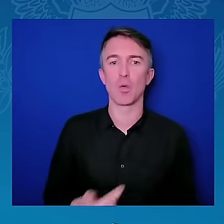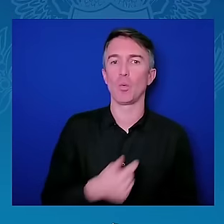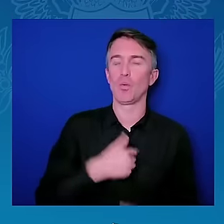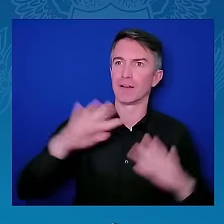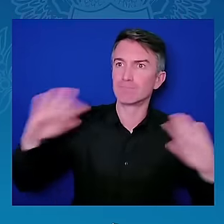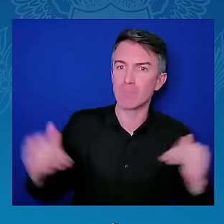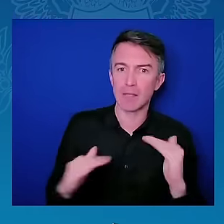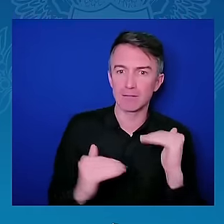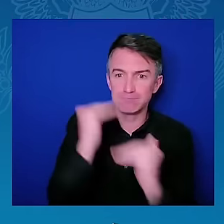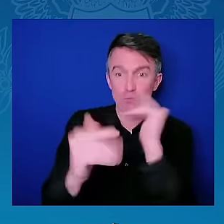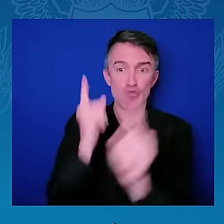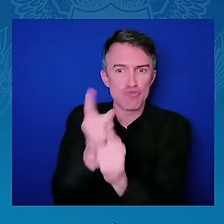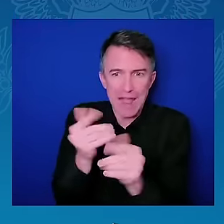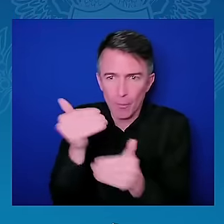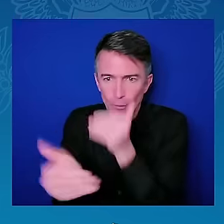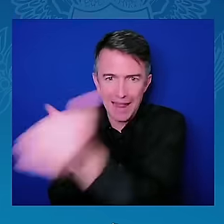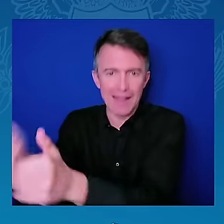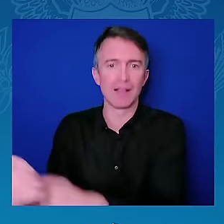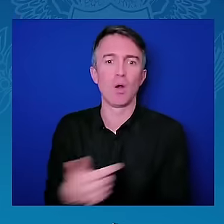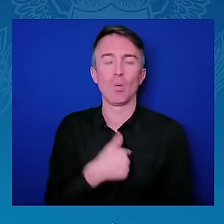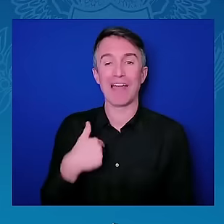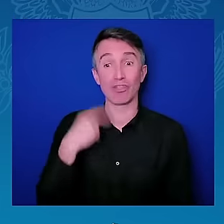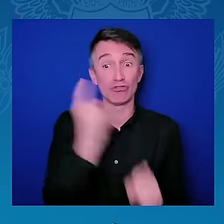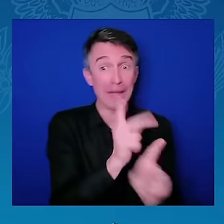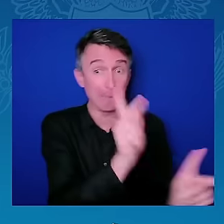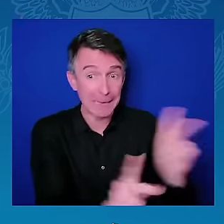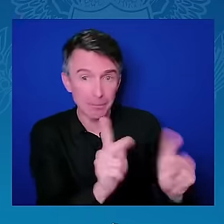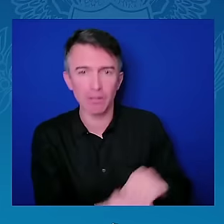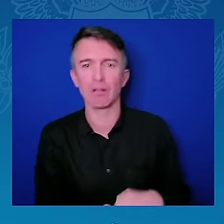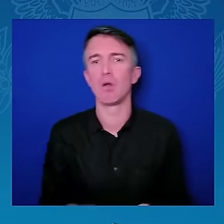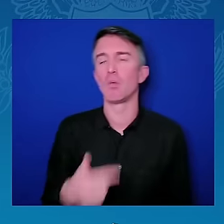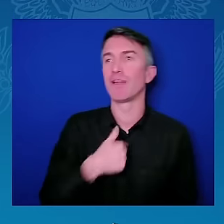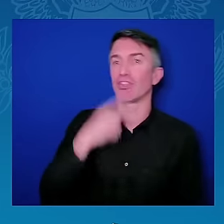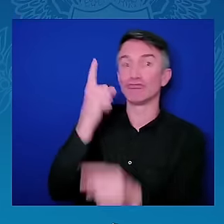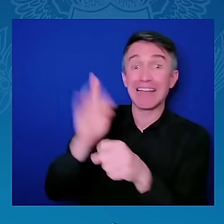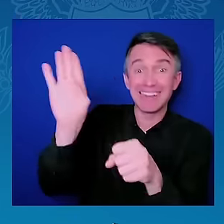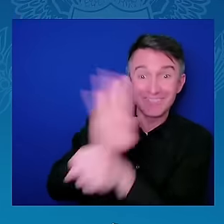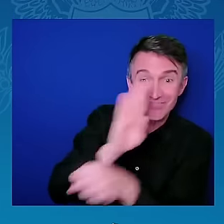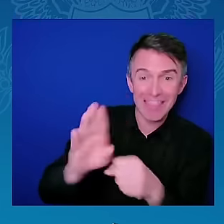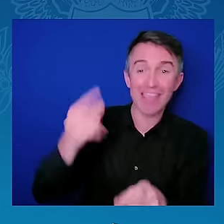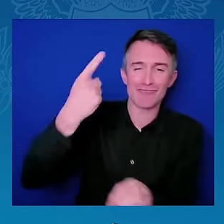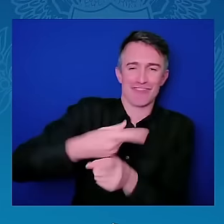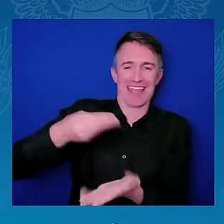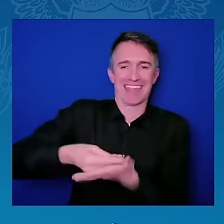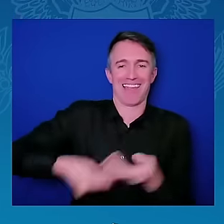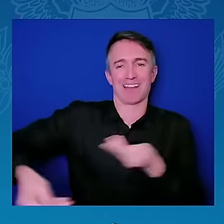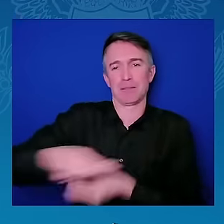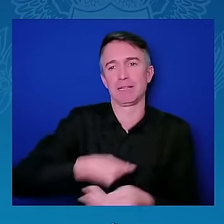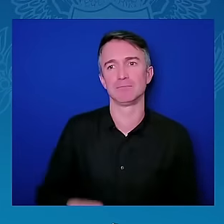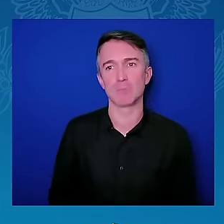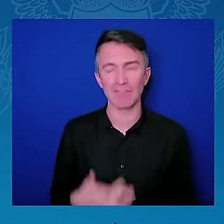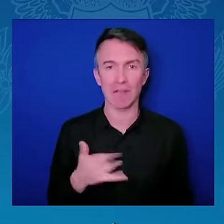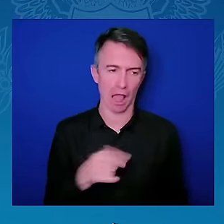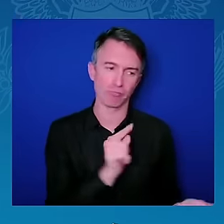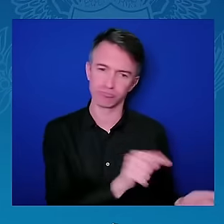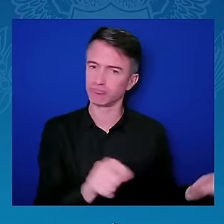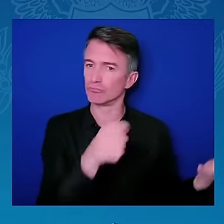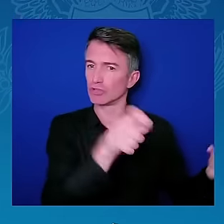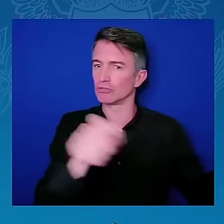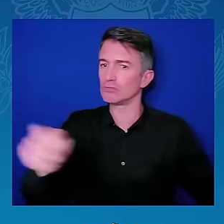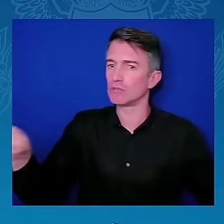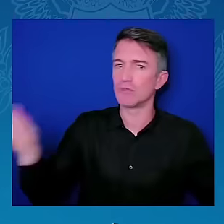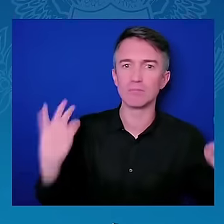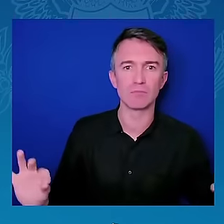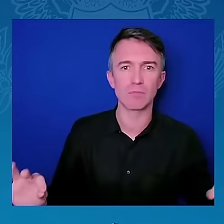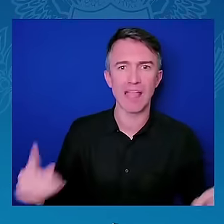private sector can do what they do best and government can facilitate and do what we can do best. Well, thank